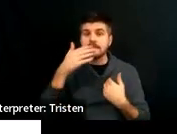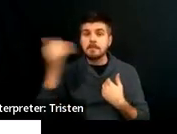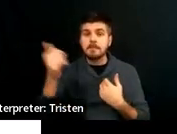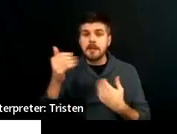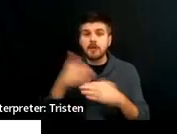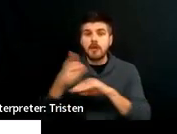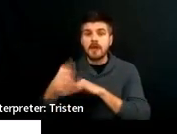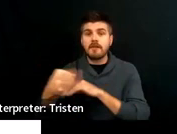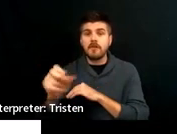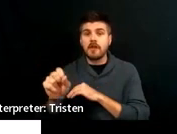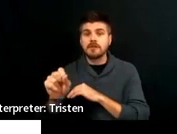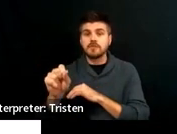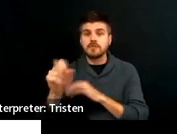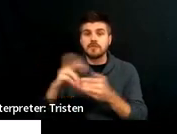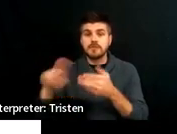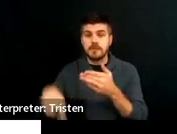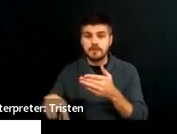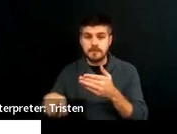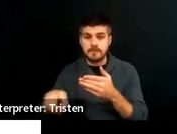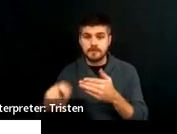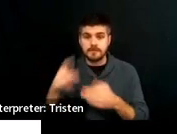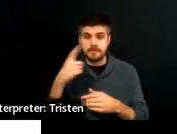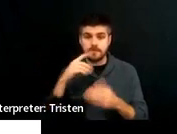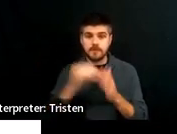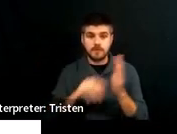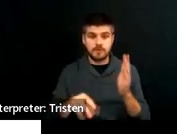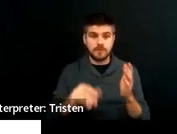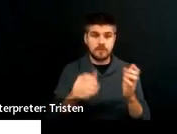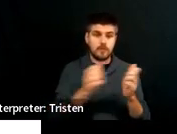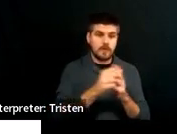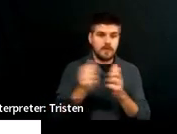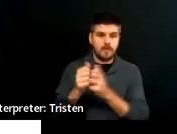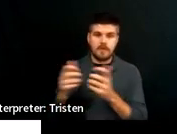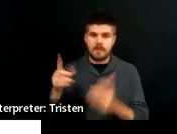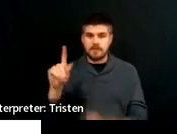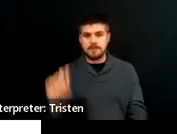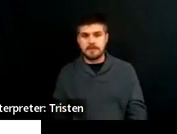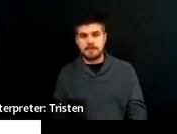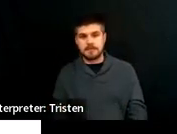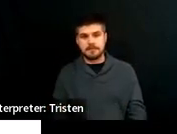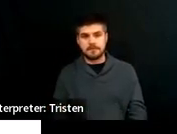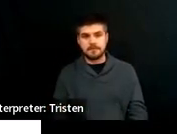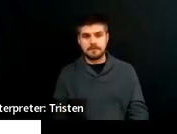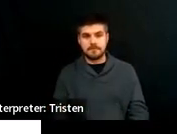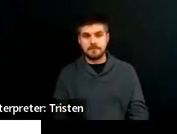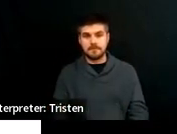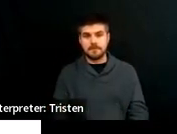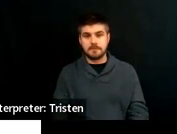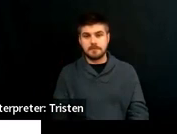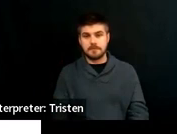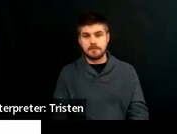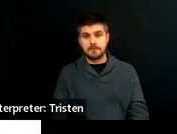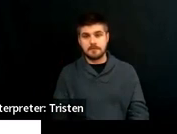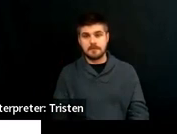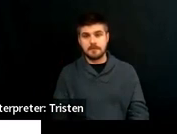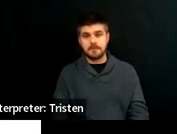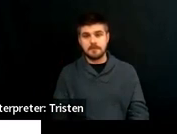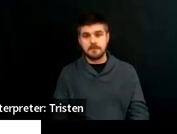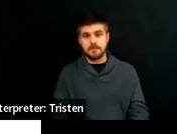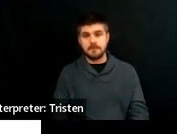outcomes for students with disabilities. So even, you know, starting in middle school, you know, looking at different things. My